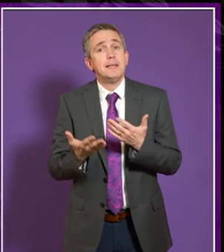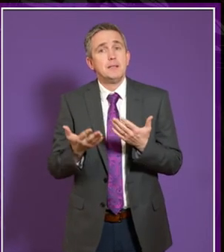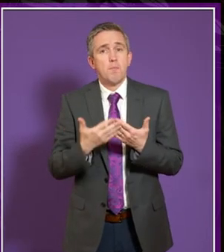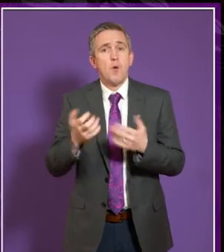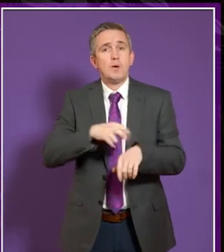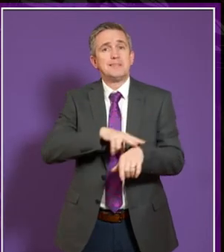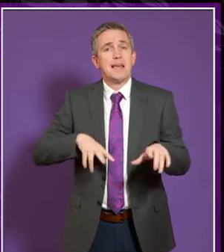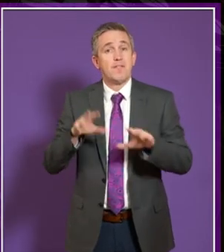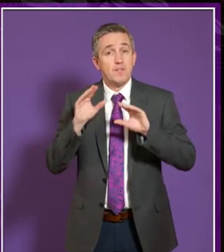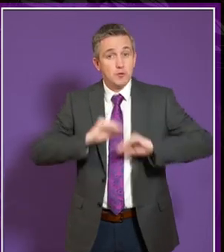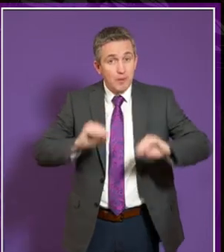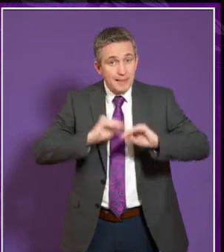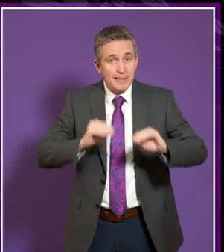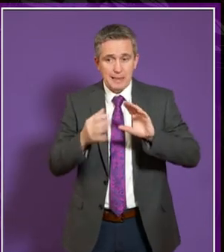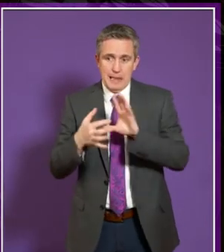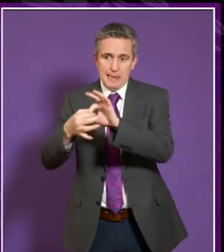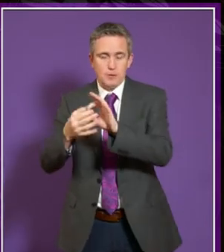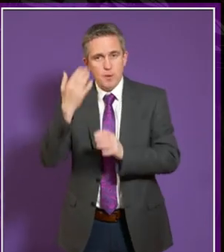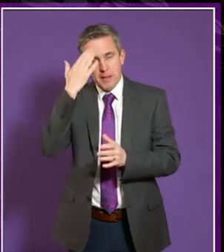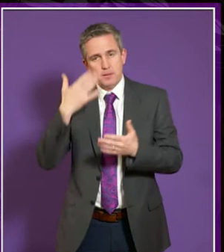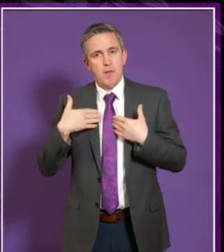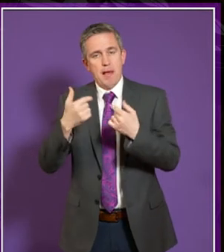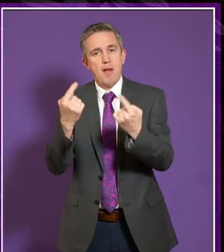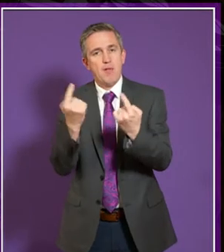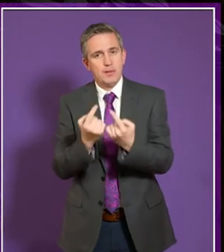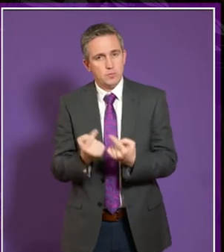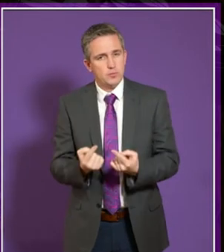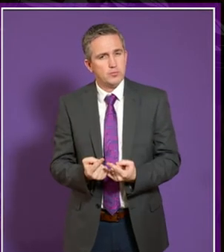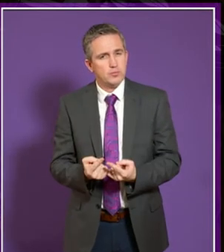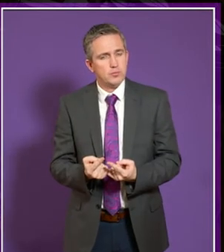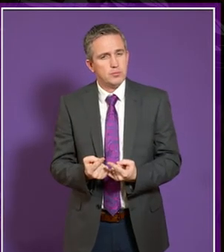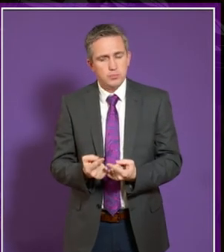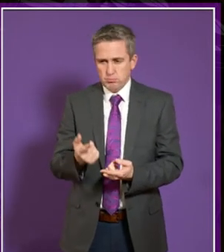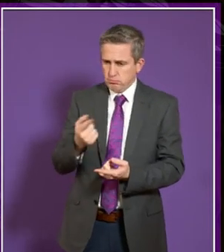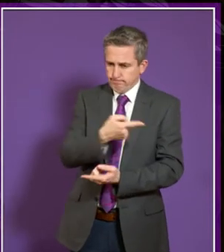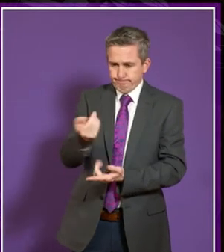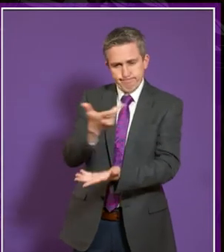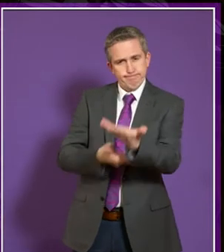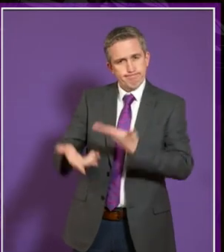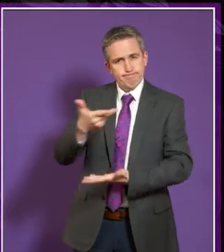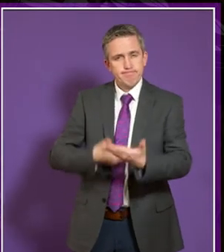covers there all the time and not just at the admission stage or application stage